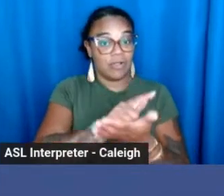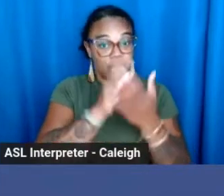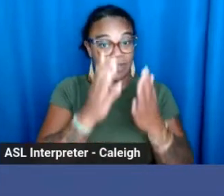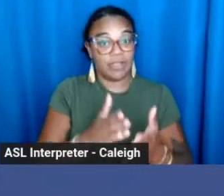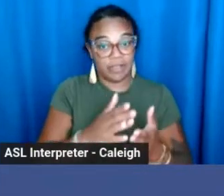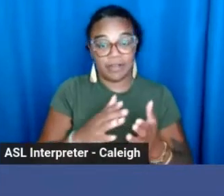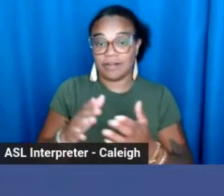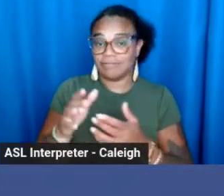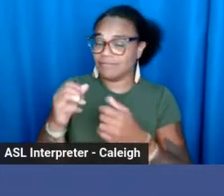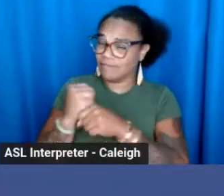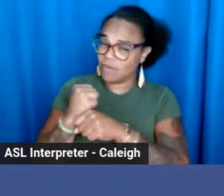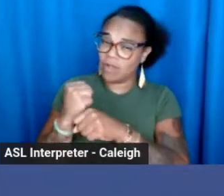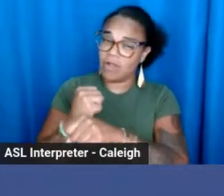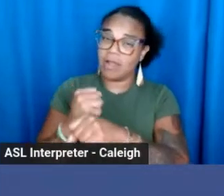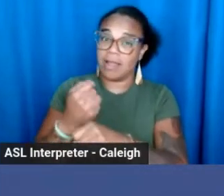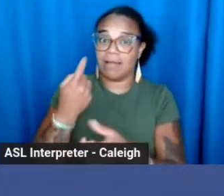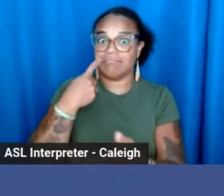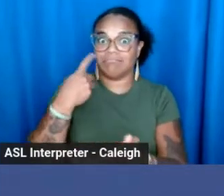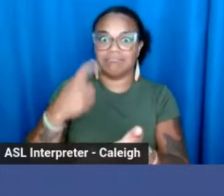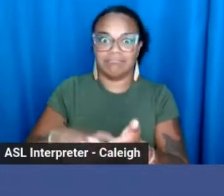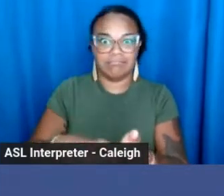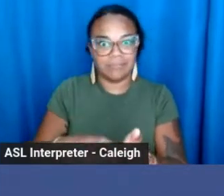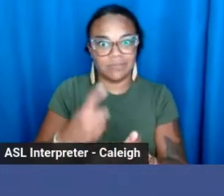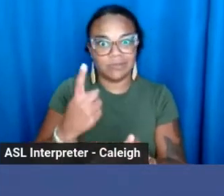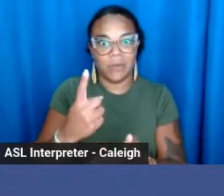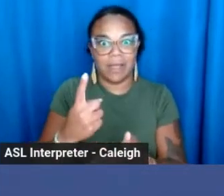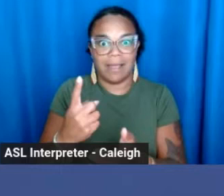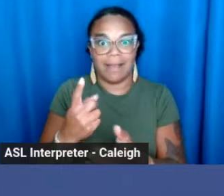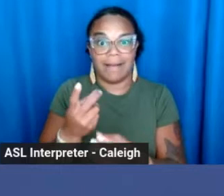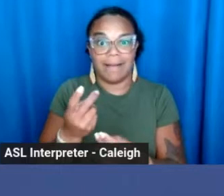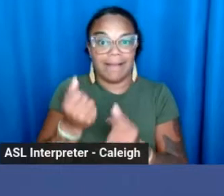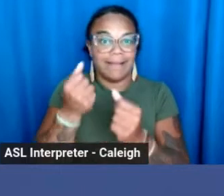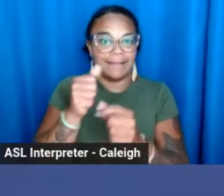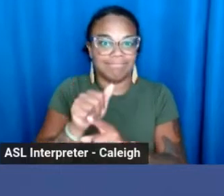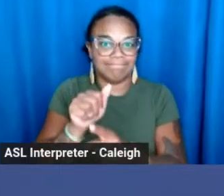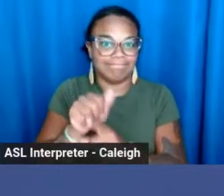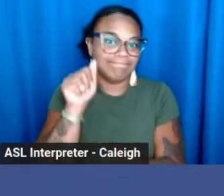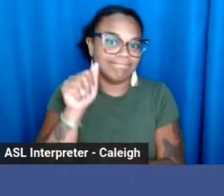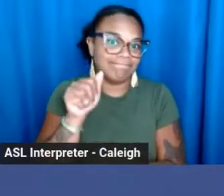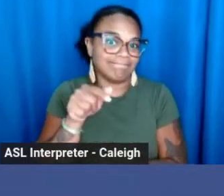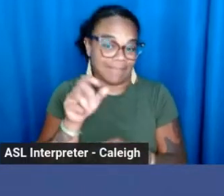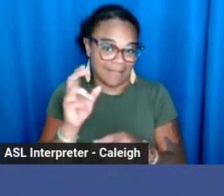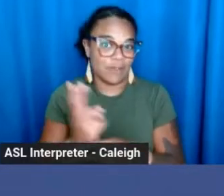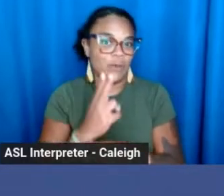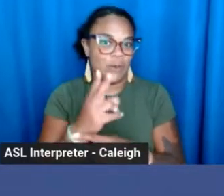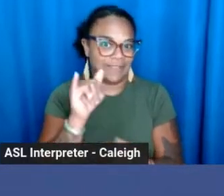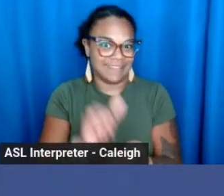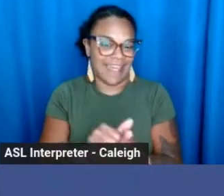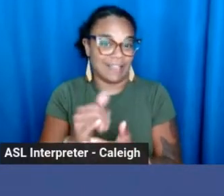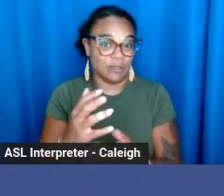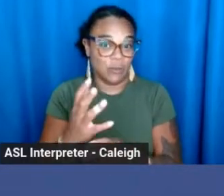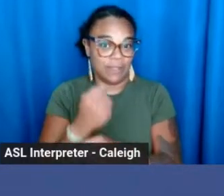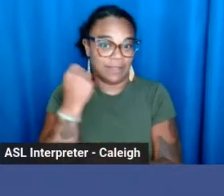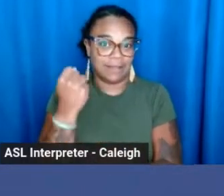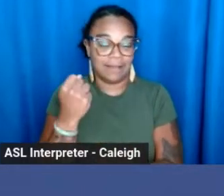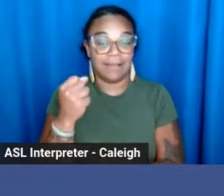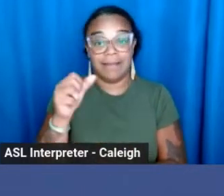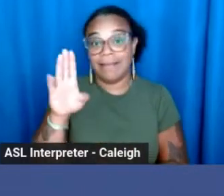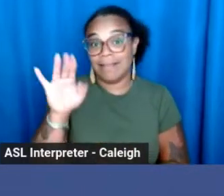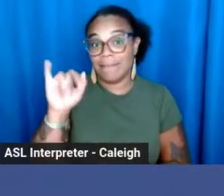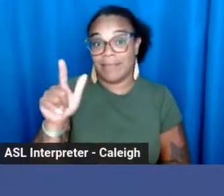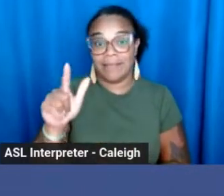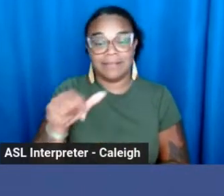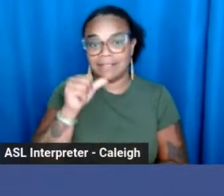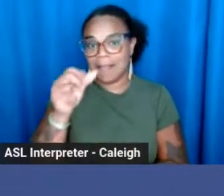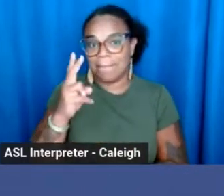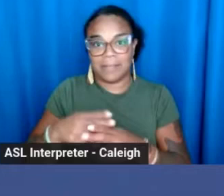and saw a little gap and used that to his advantage. The bill created did not mention anything about indoor